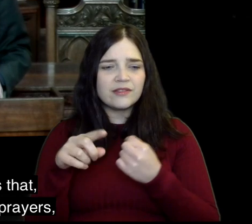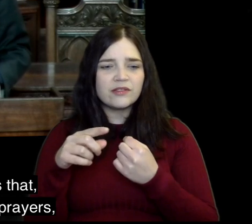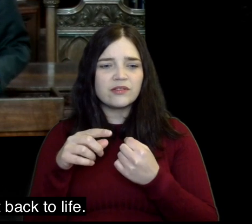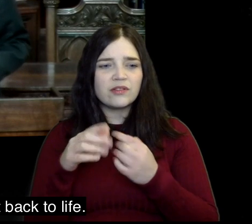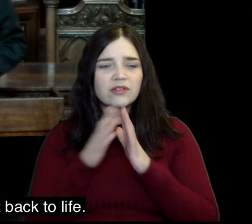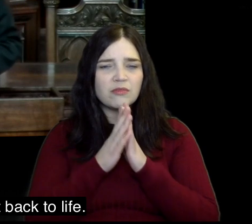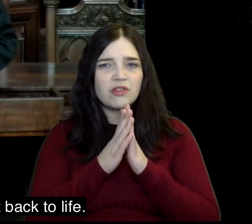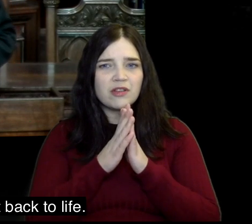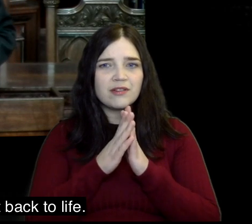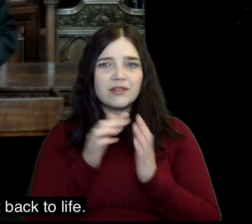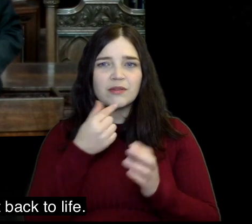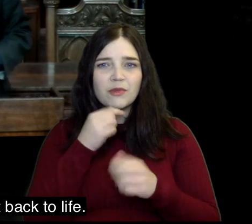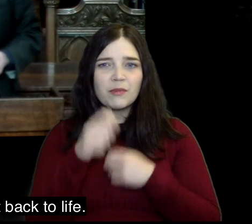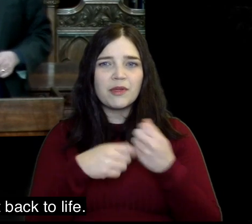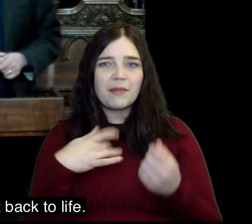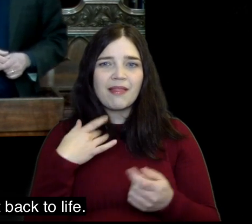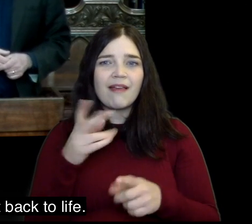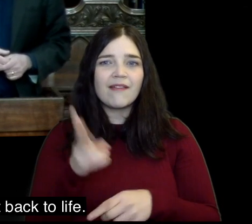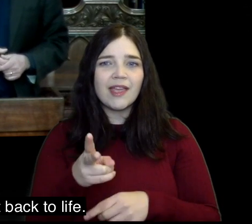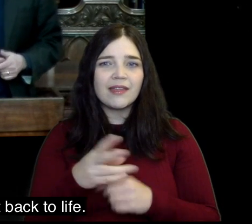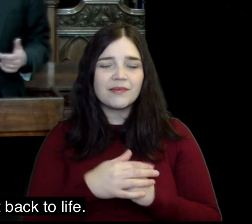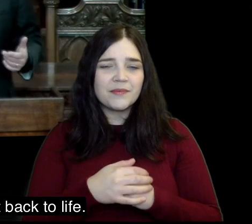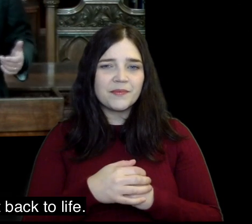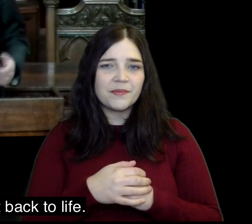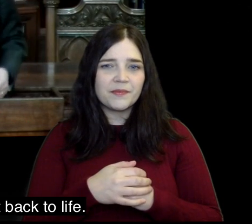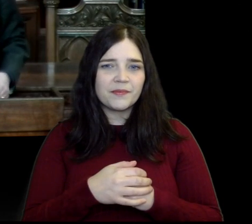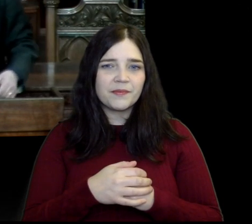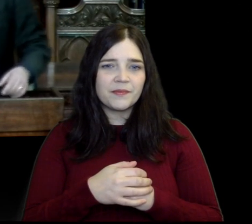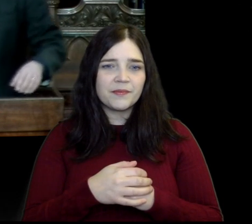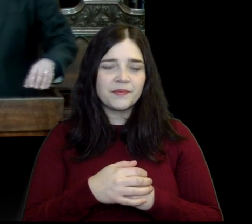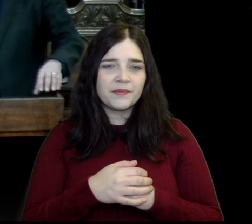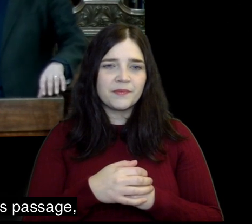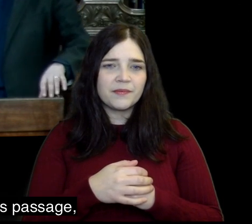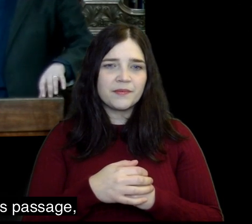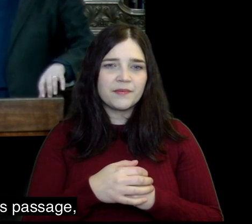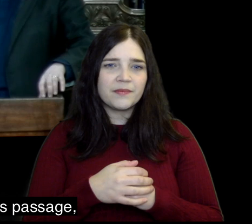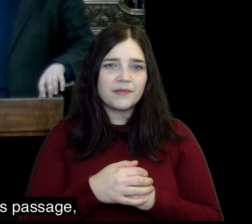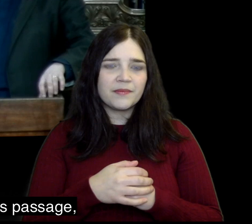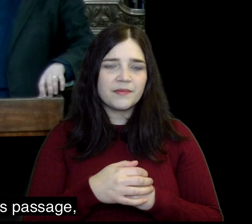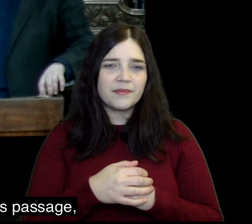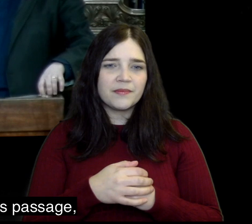and as he does that God answers the prayers and the boy is brought back